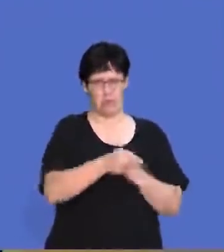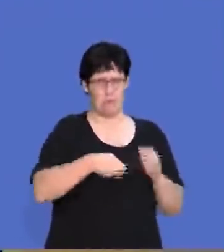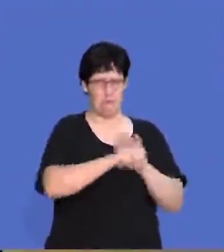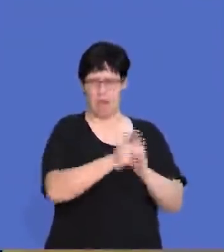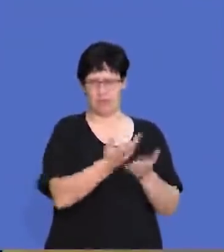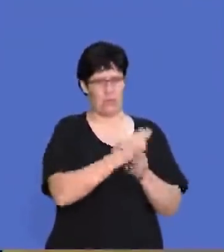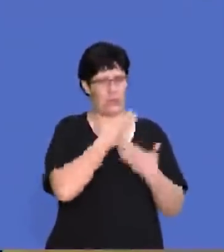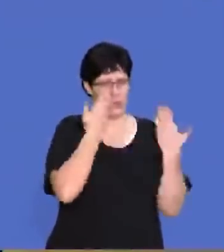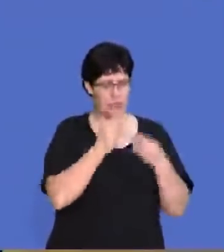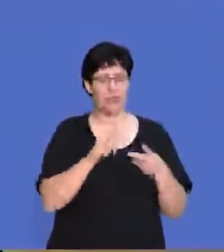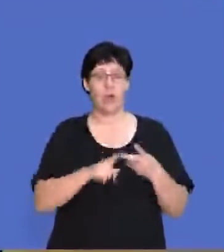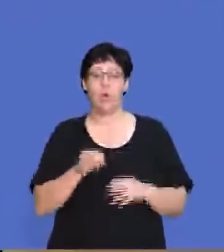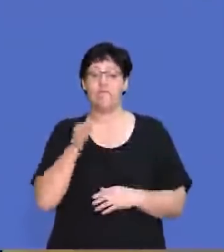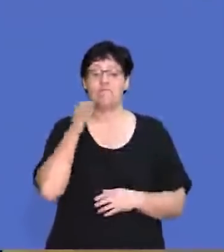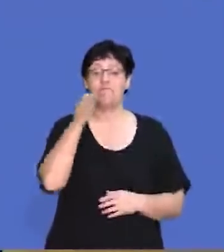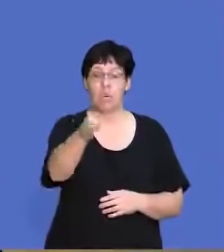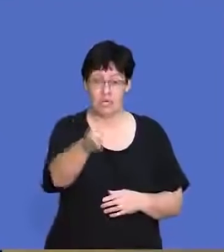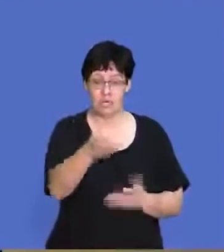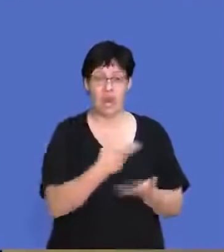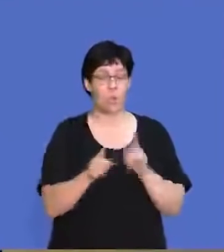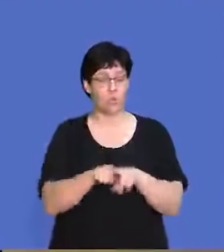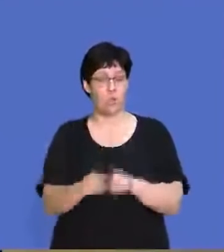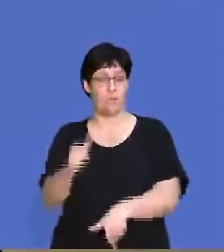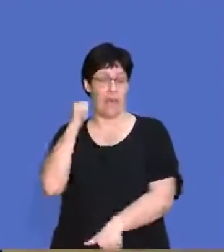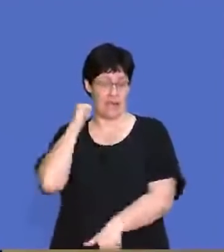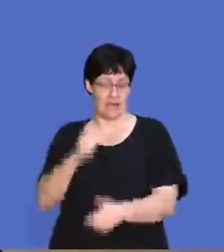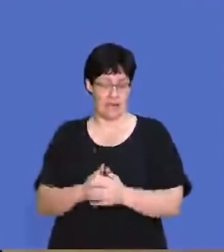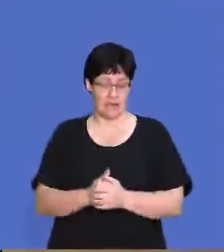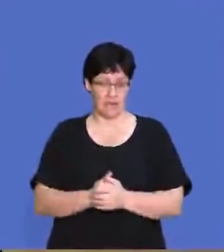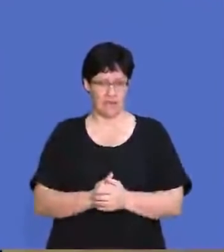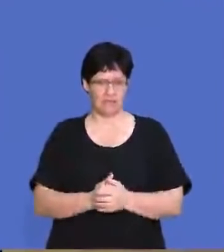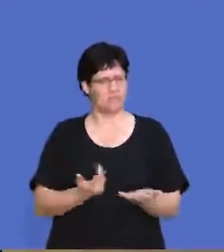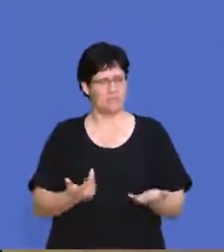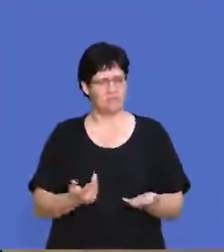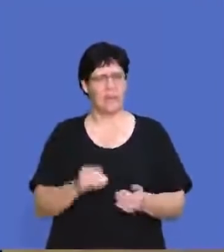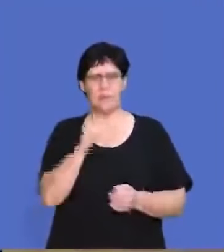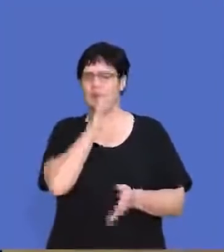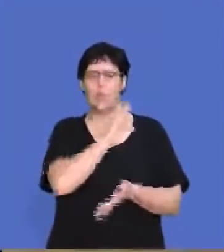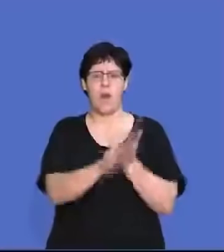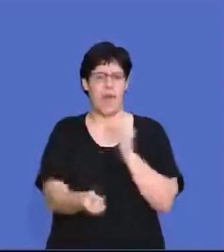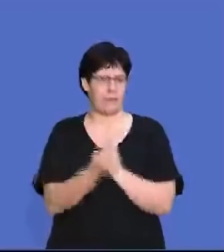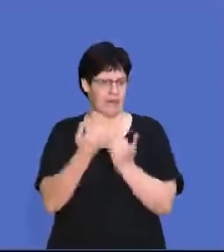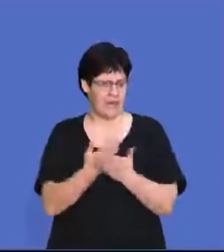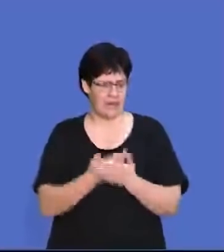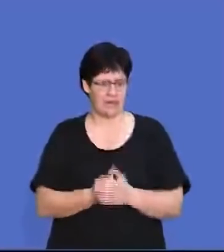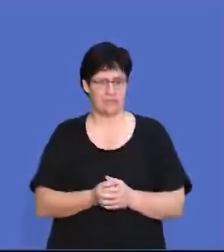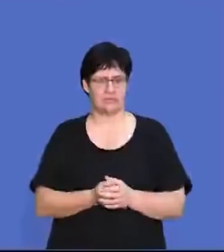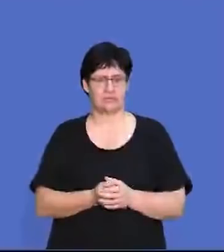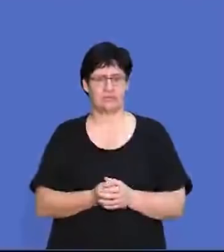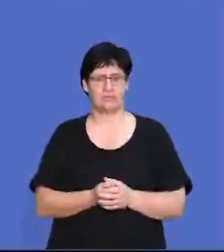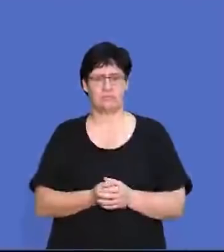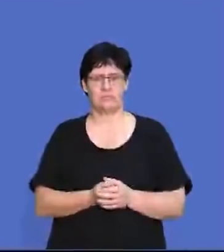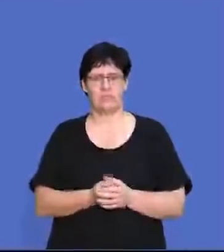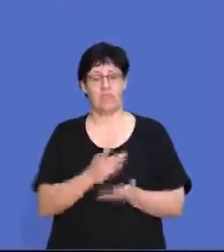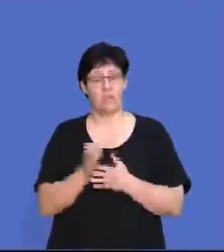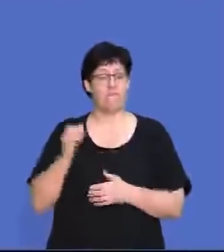strategy. Now we have forward and backwards. So what could potentially happen here in